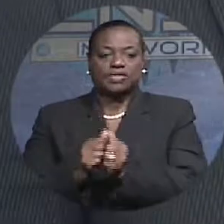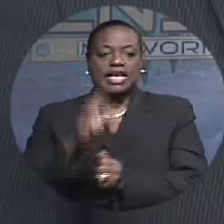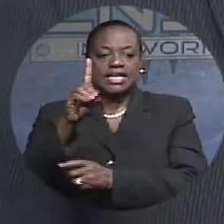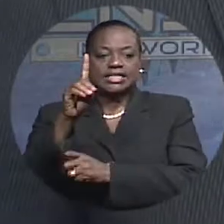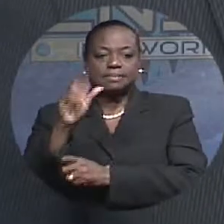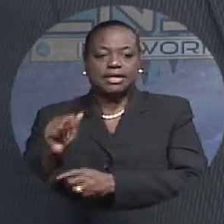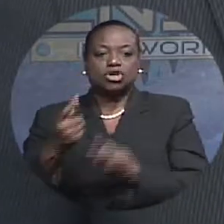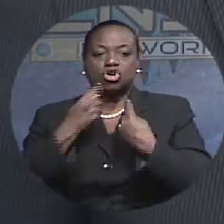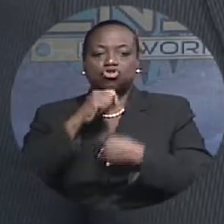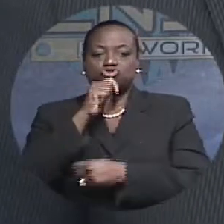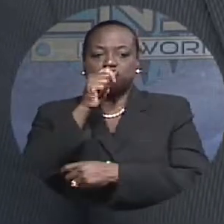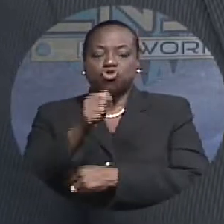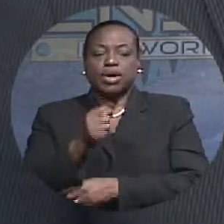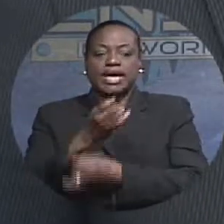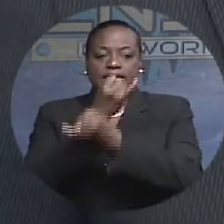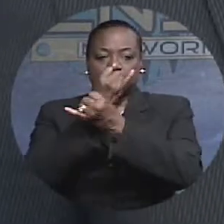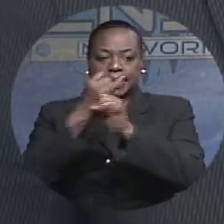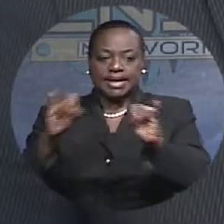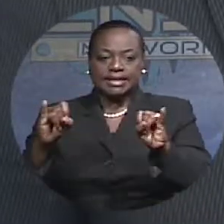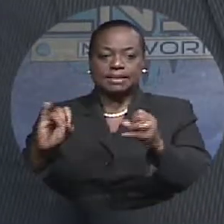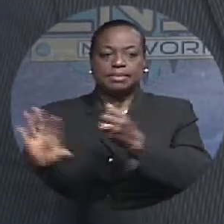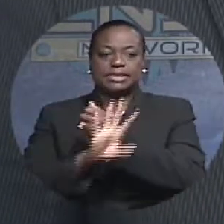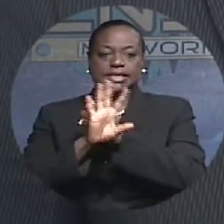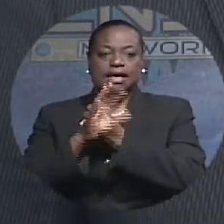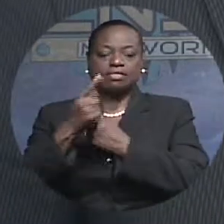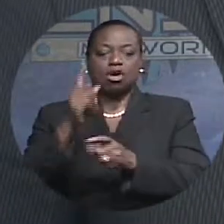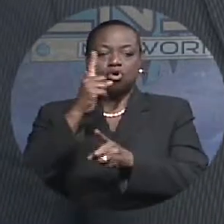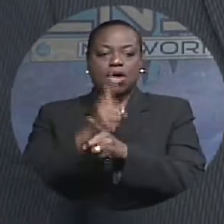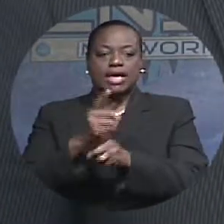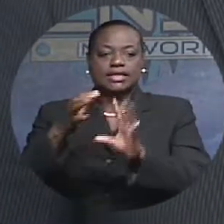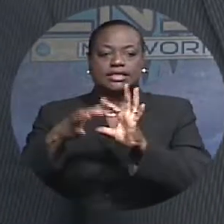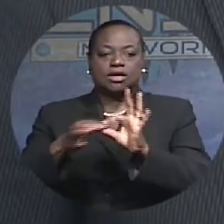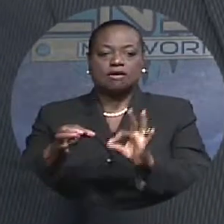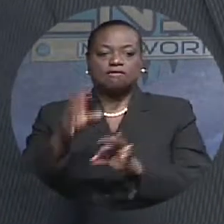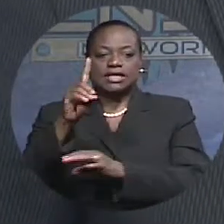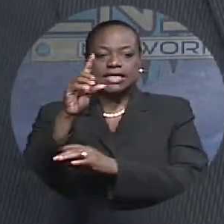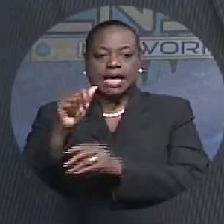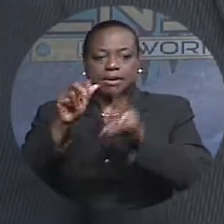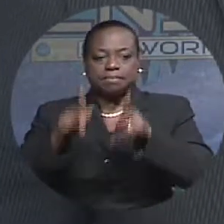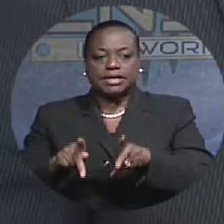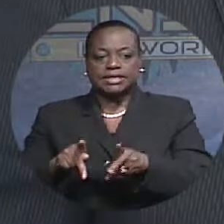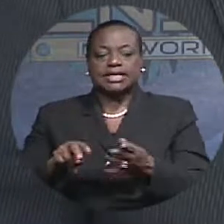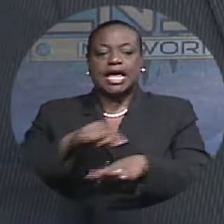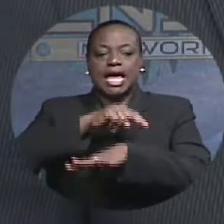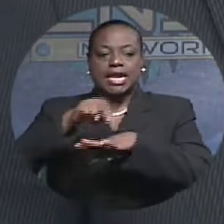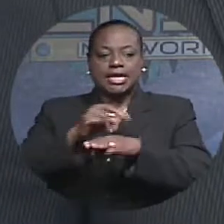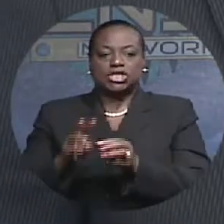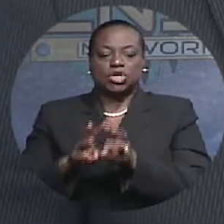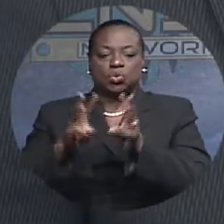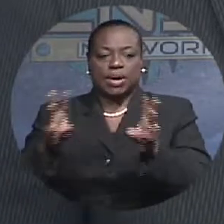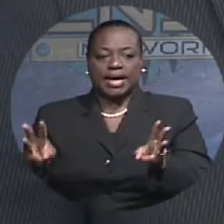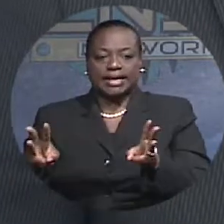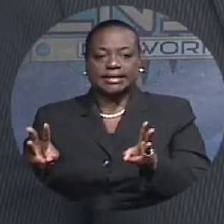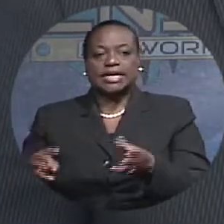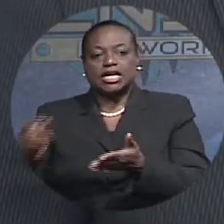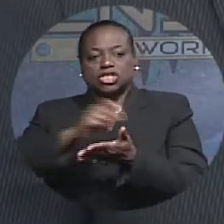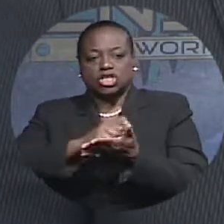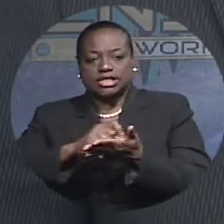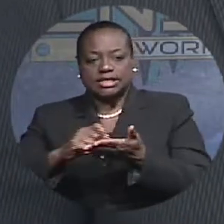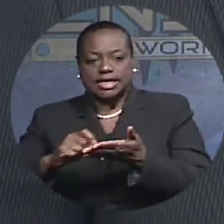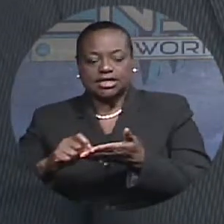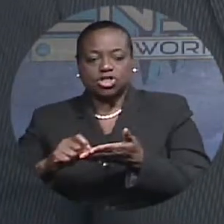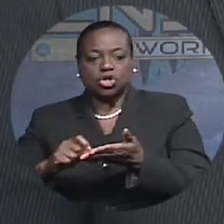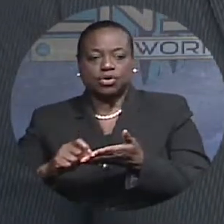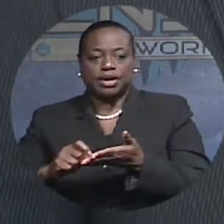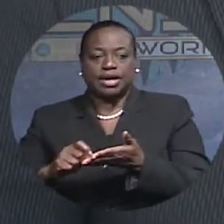will protect and enhance the rights of disabled persons nationwide. Minister Griffin said becoming a signatory to the convention and the enactment of